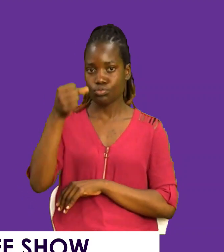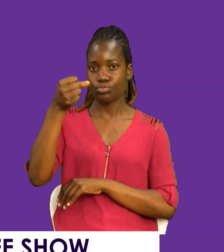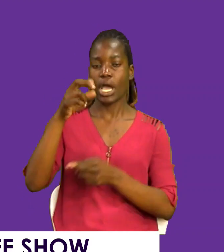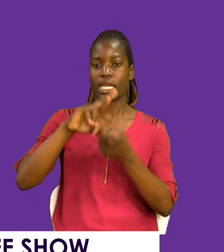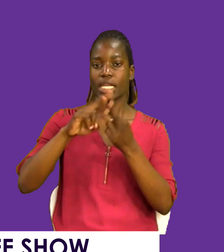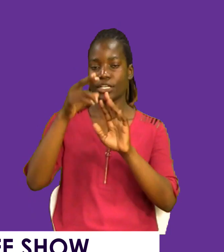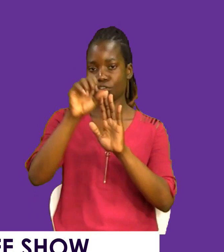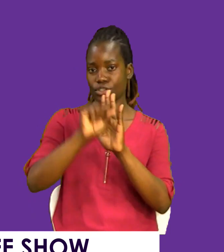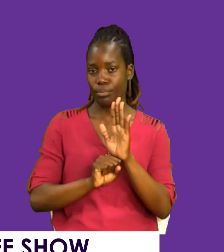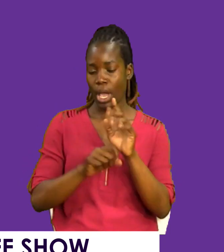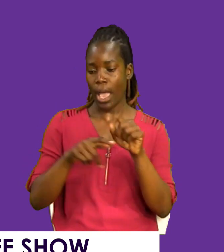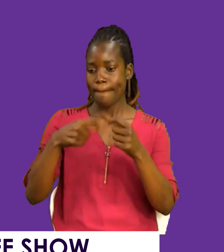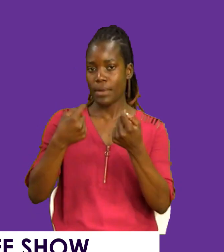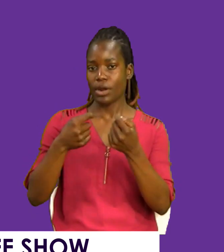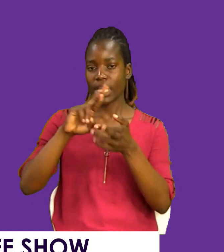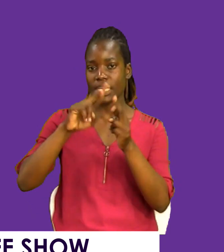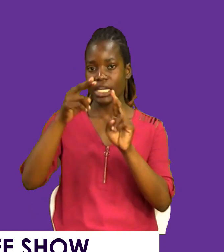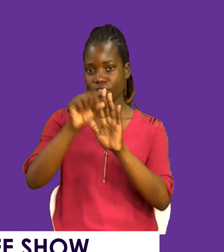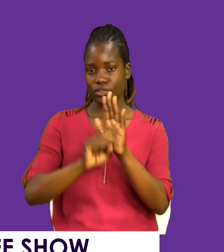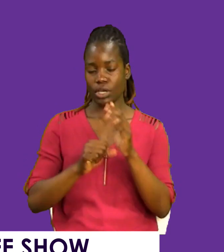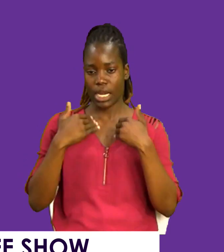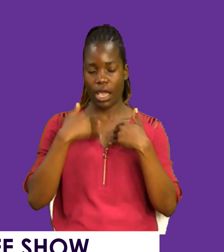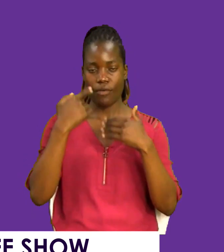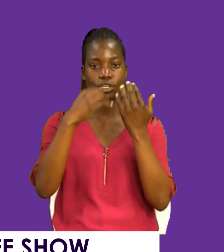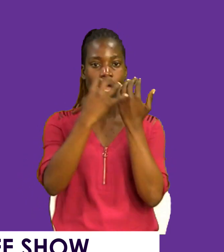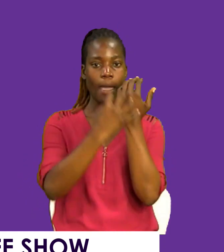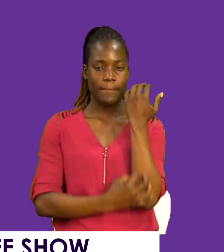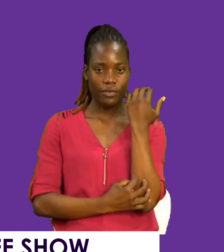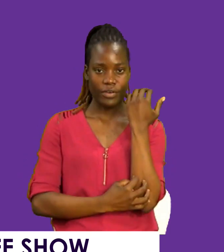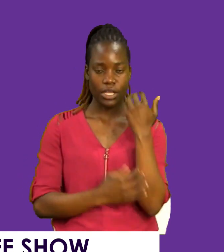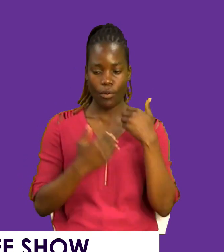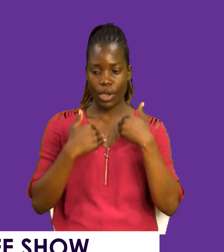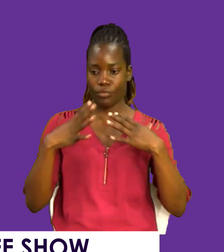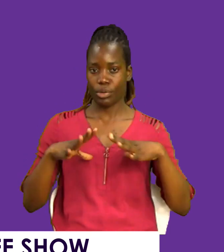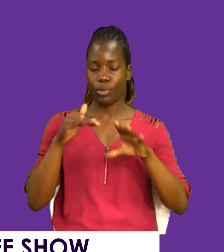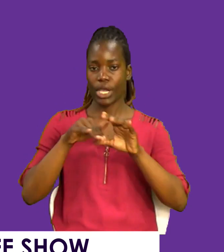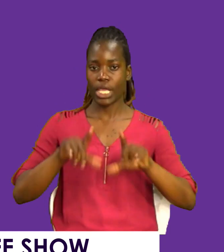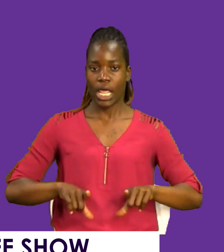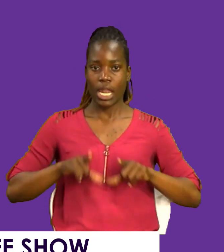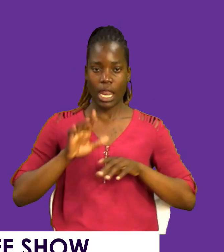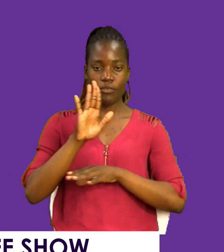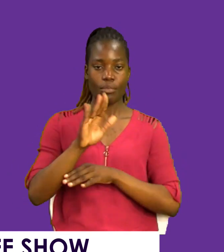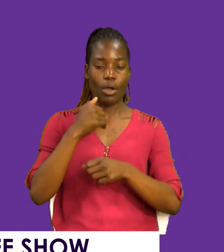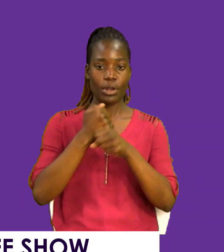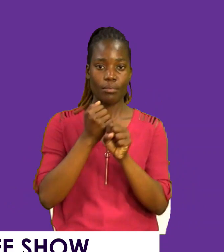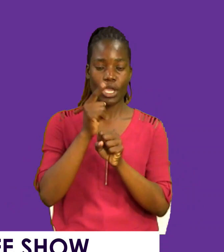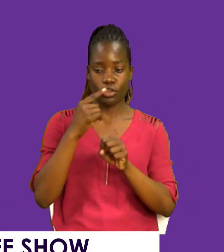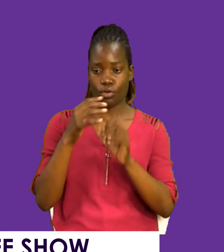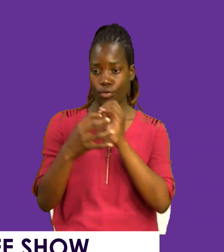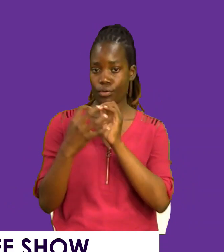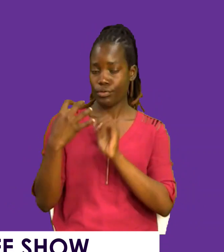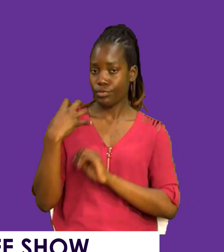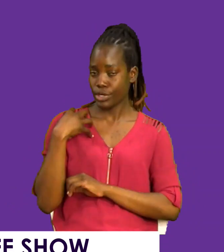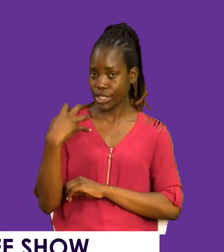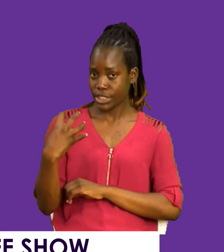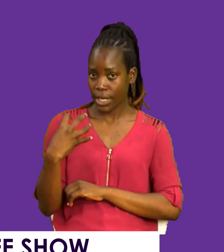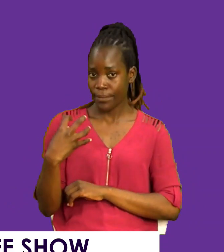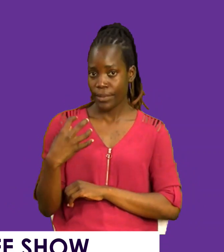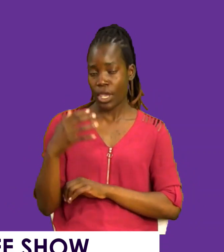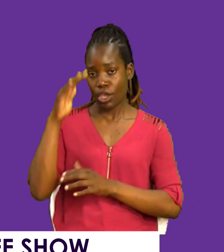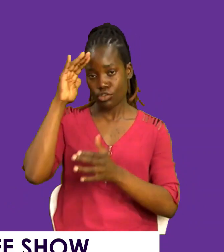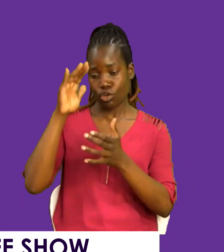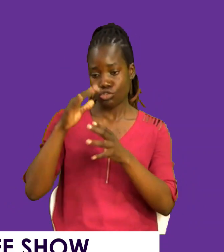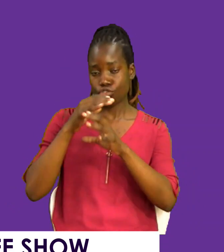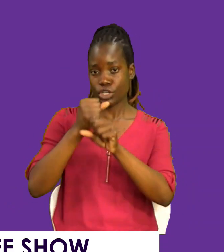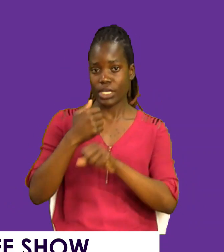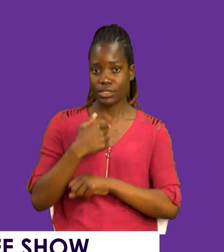relationships. Broken relationships can bring poverty. There are people in your life that will make you rich and richer. Trust